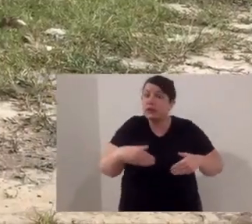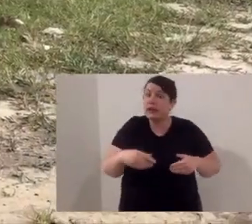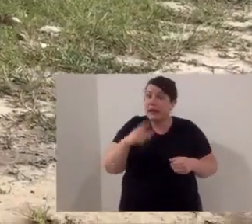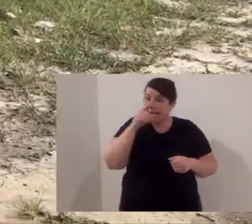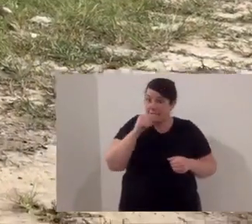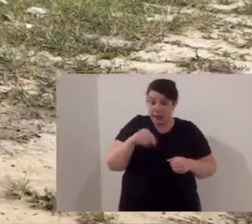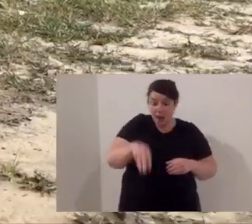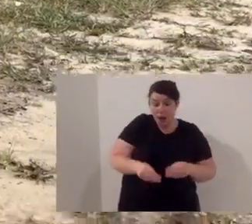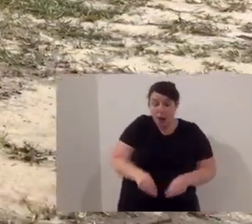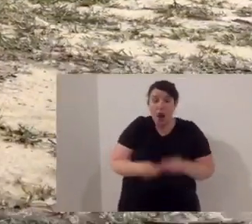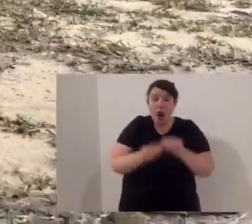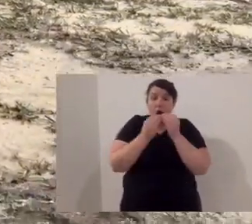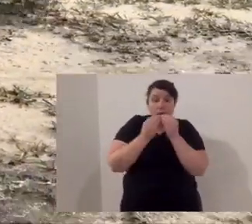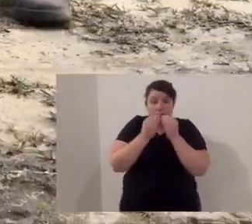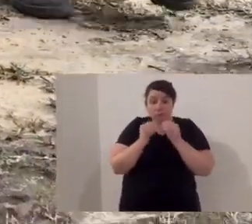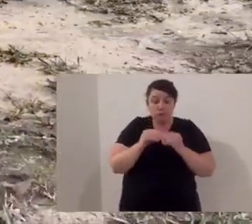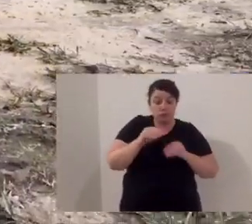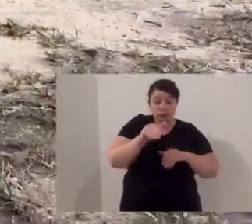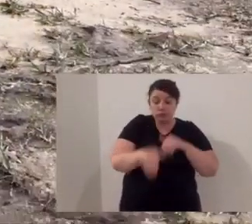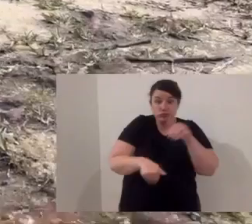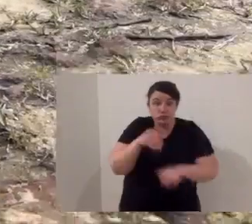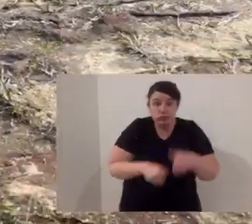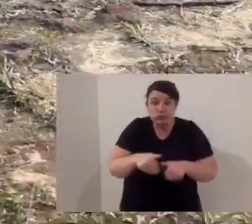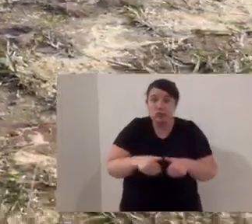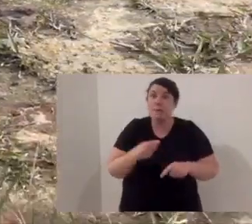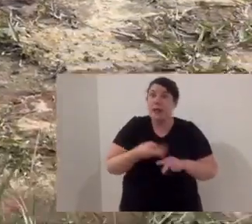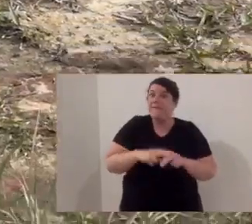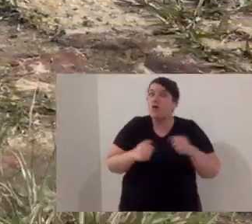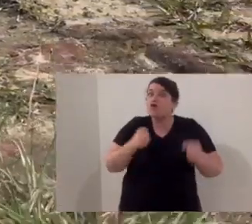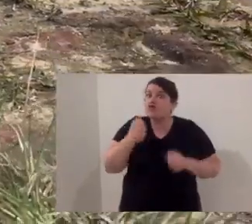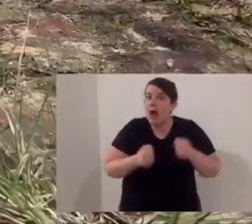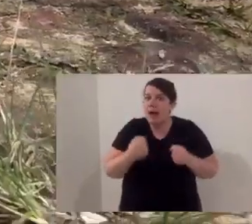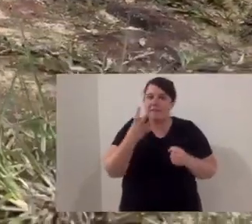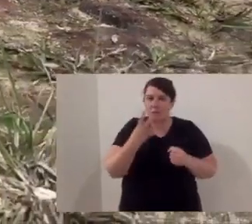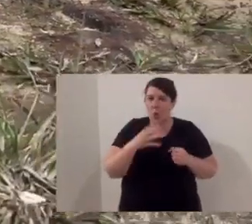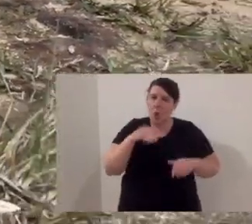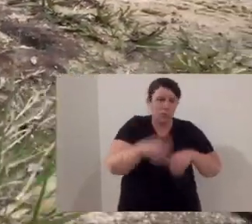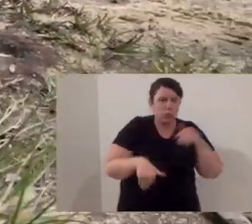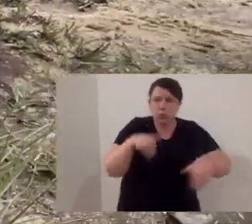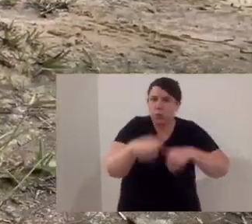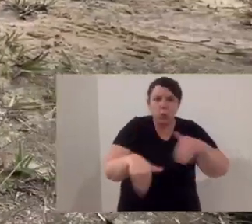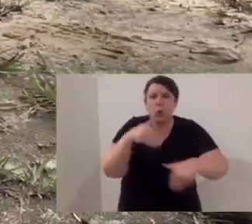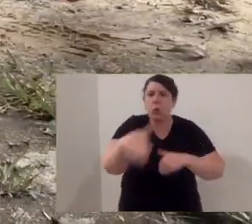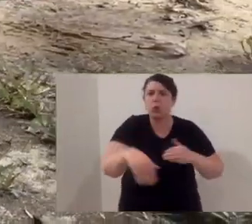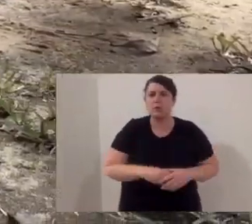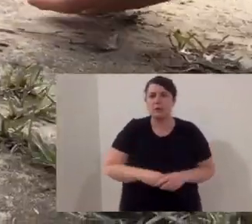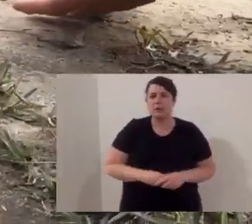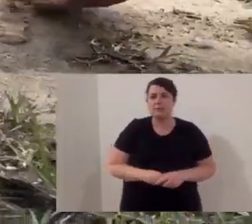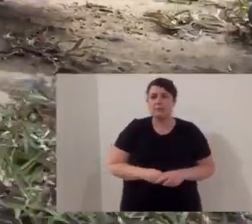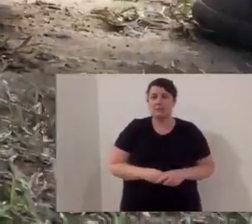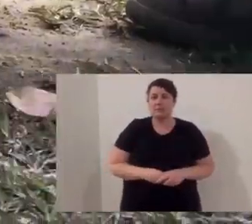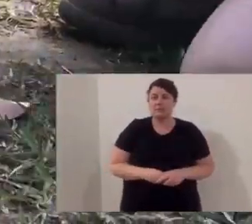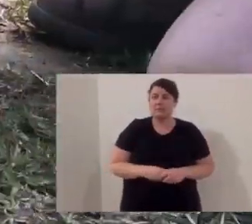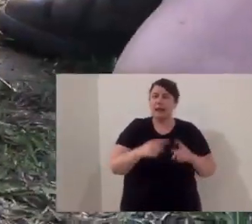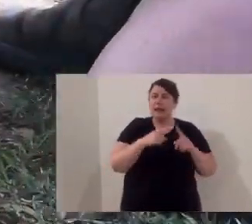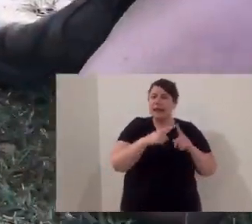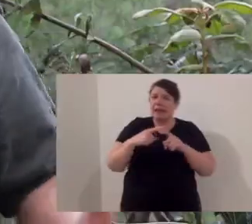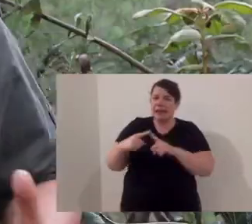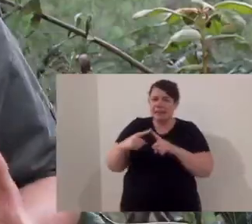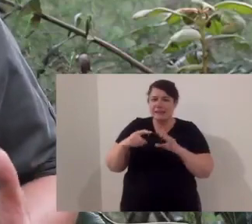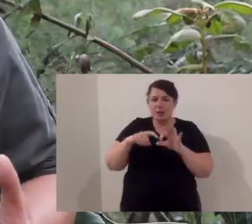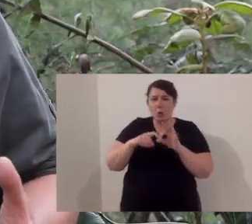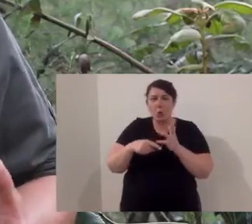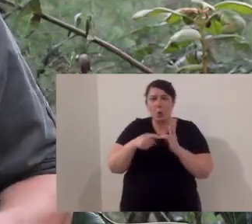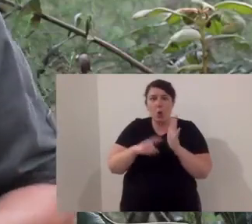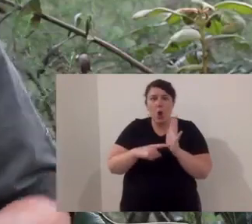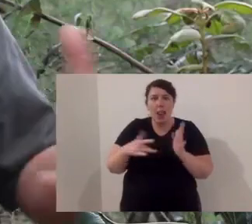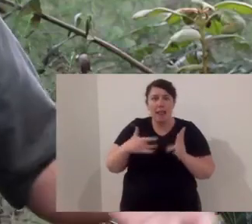on all four legs. They can use their front hands to eat, to dig, but whenever they run it's on all fours. Eastern